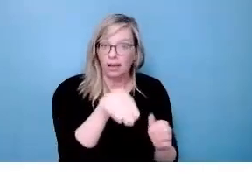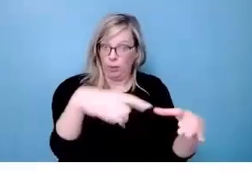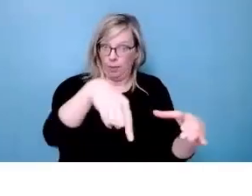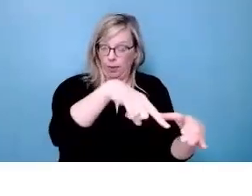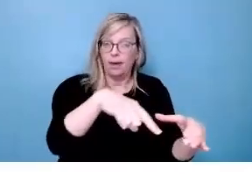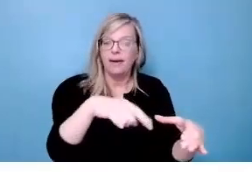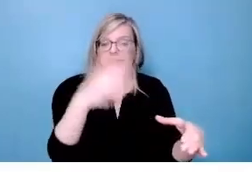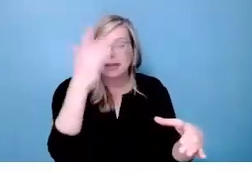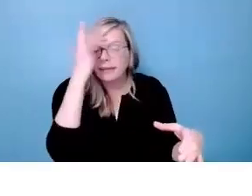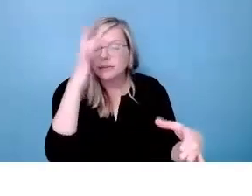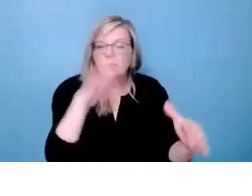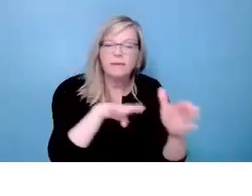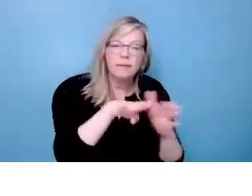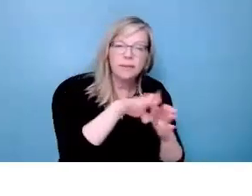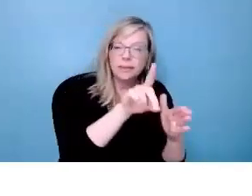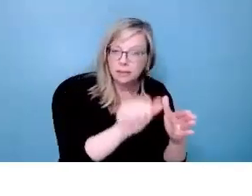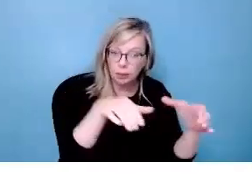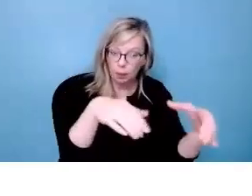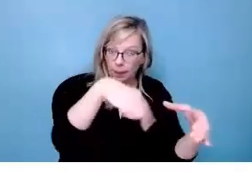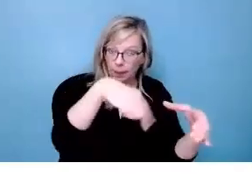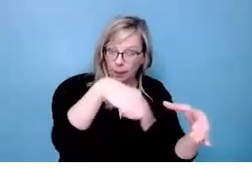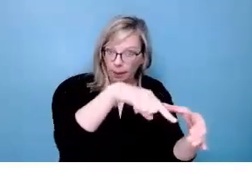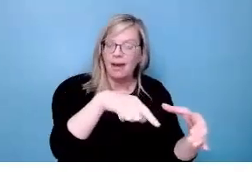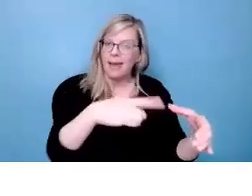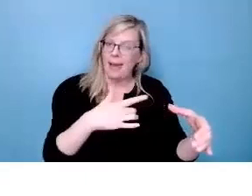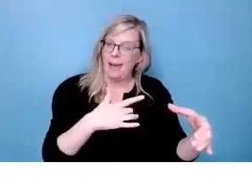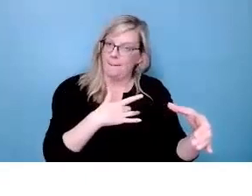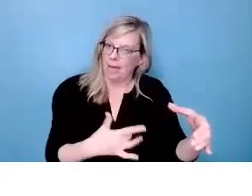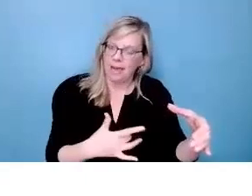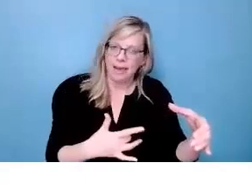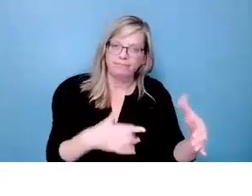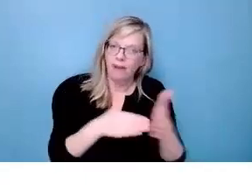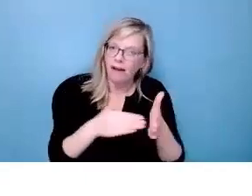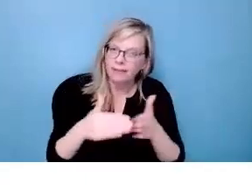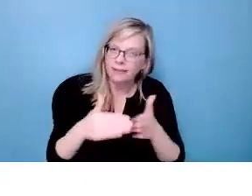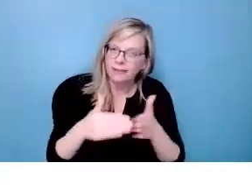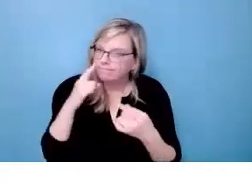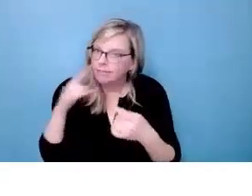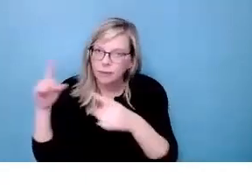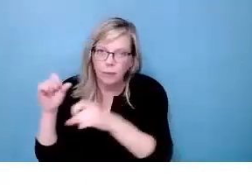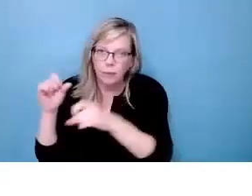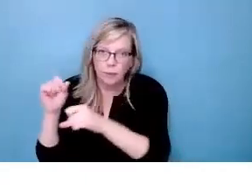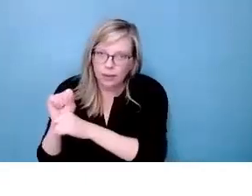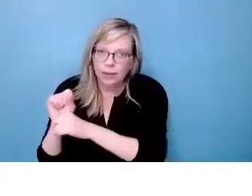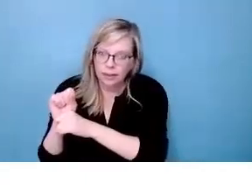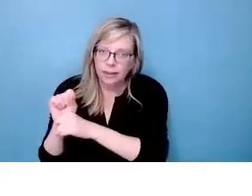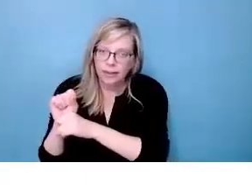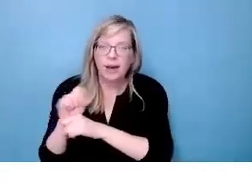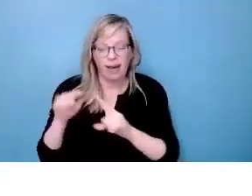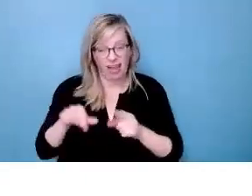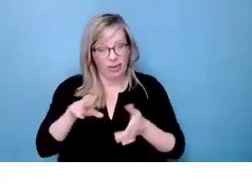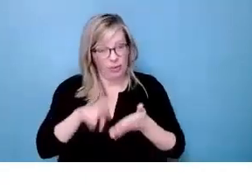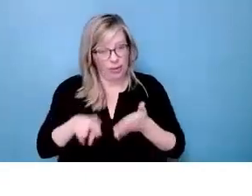important as people with intellectual and or developmental disabilities tend to have worse employment outcomes.